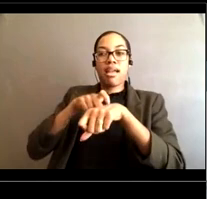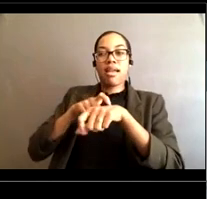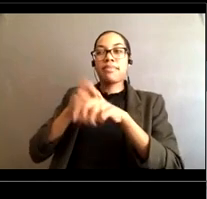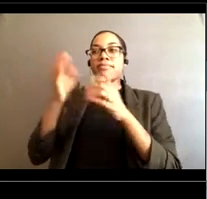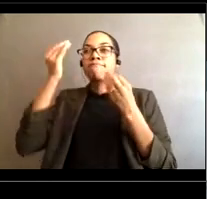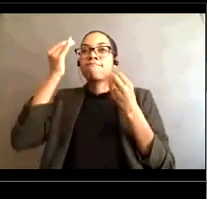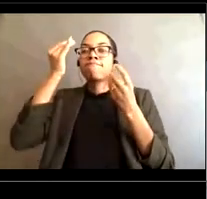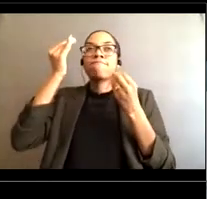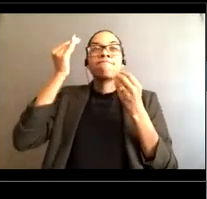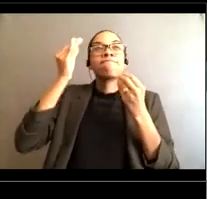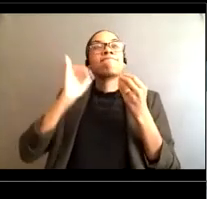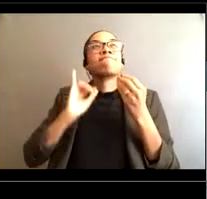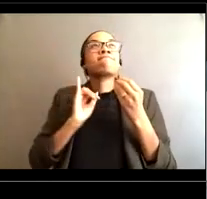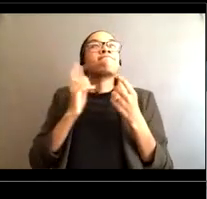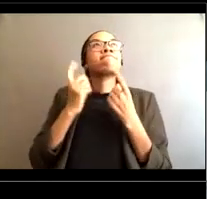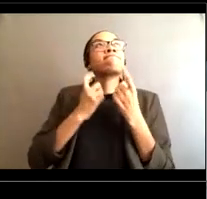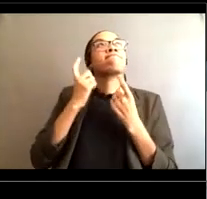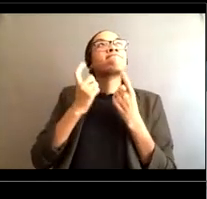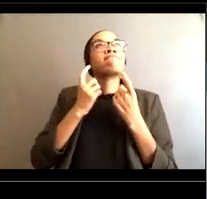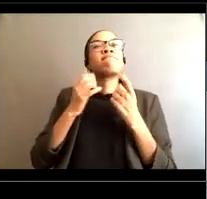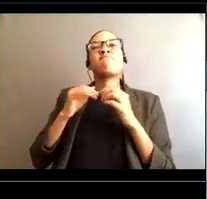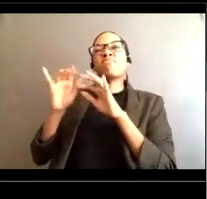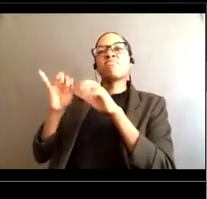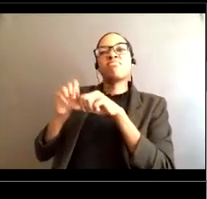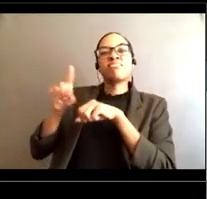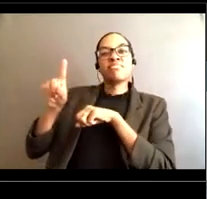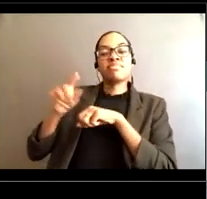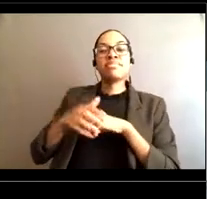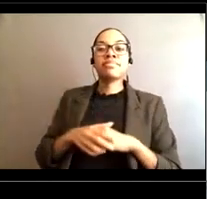think of a question to put in the box um